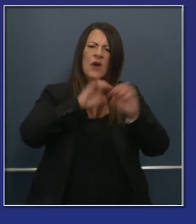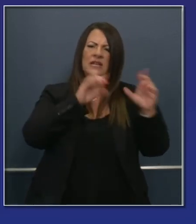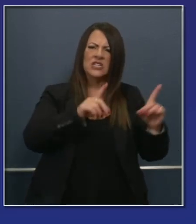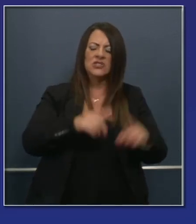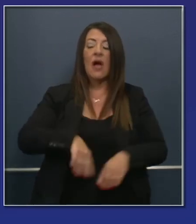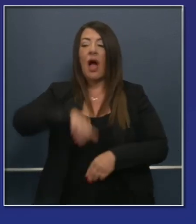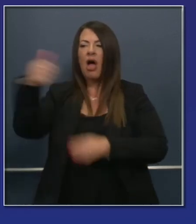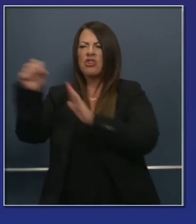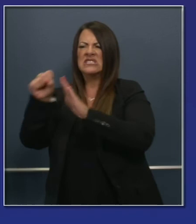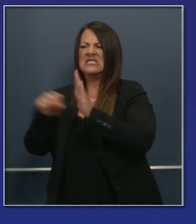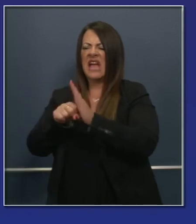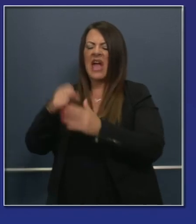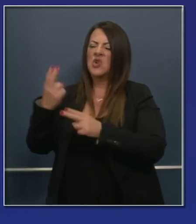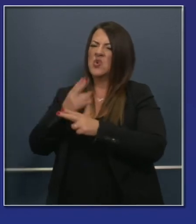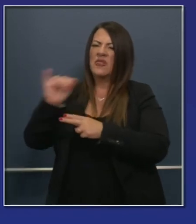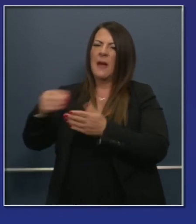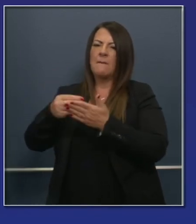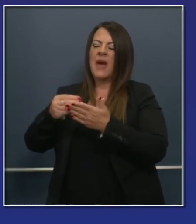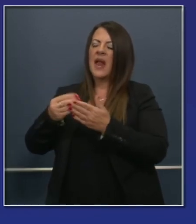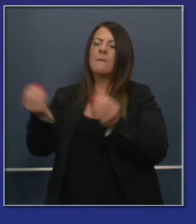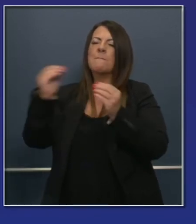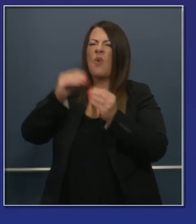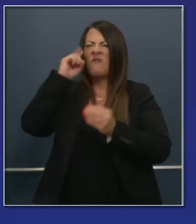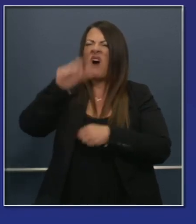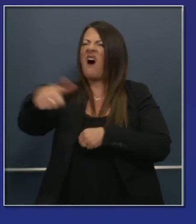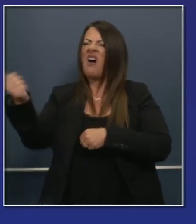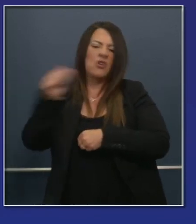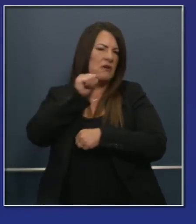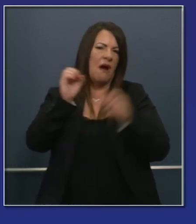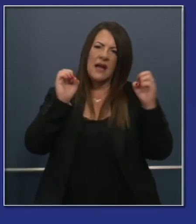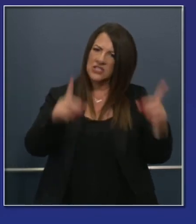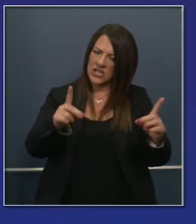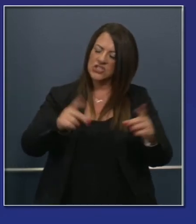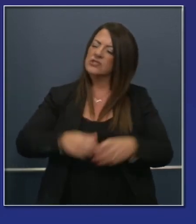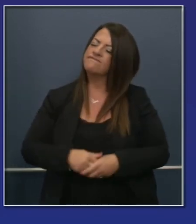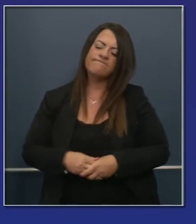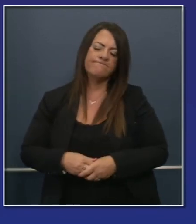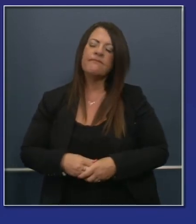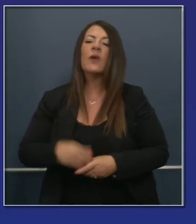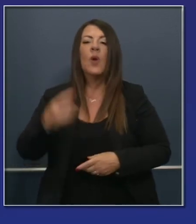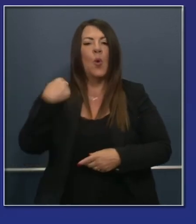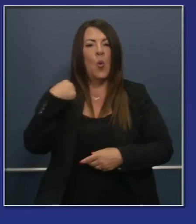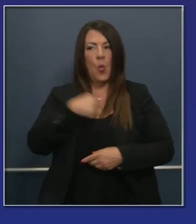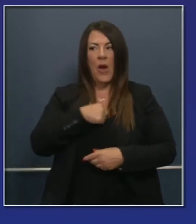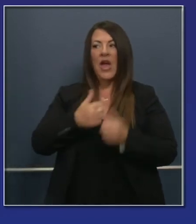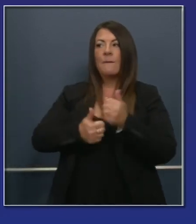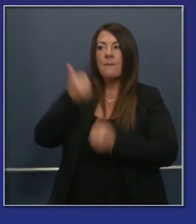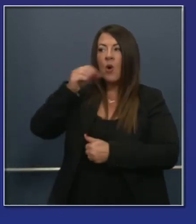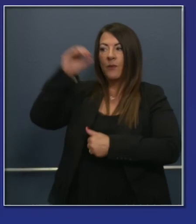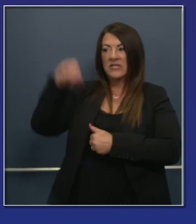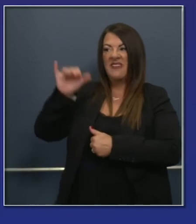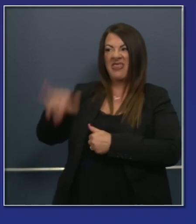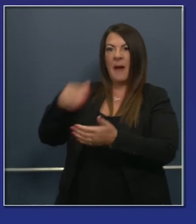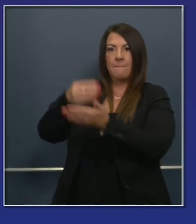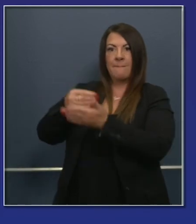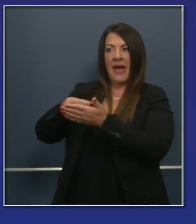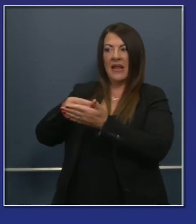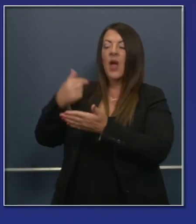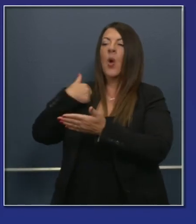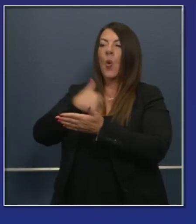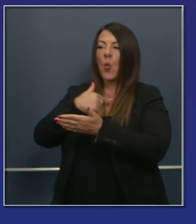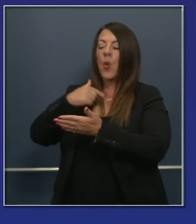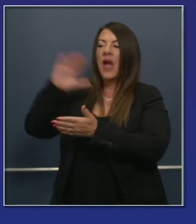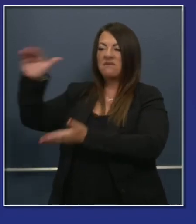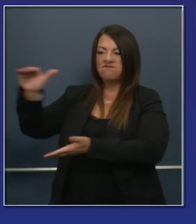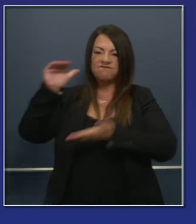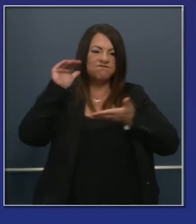appropriately and understandably we use the disproportionate amount of that federal stimulus dollars and we gave it to